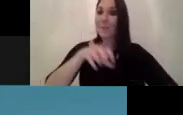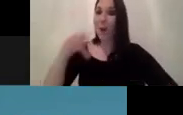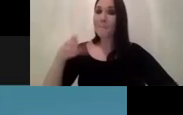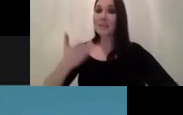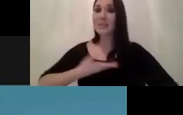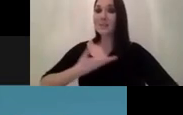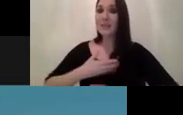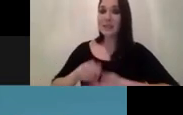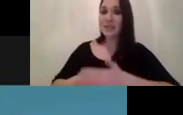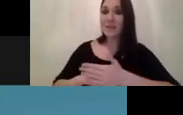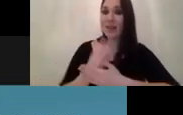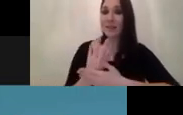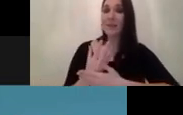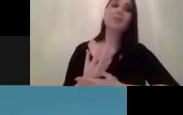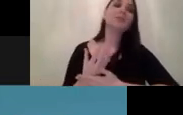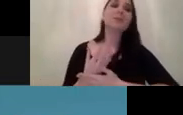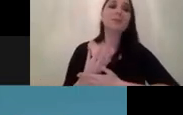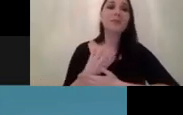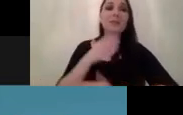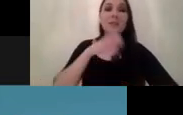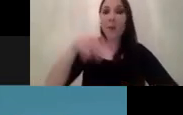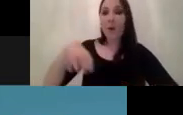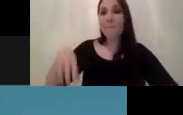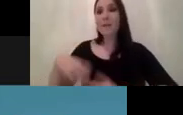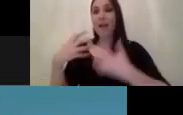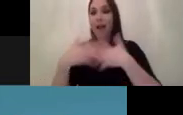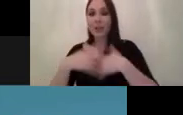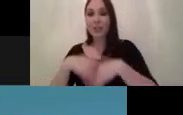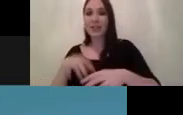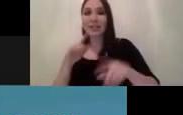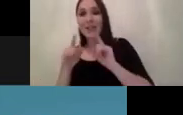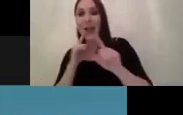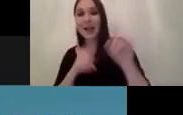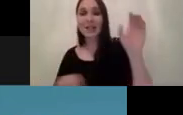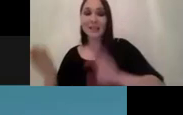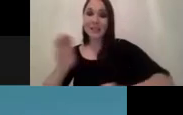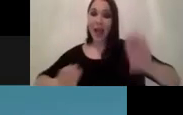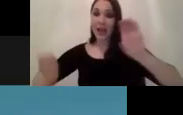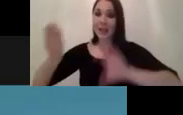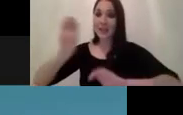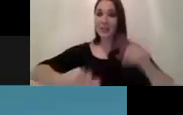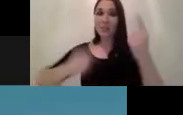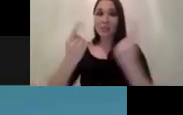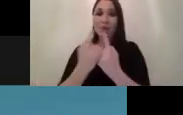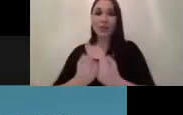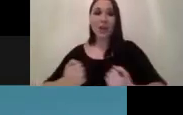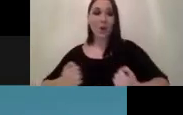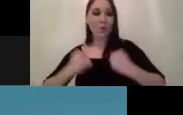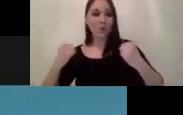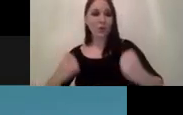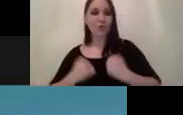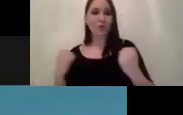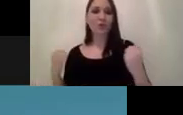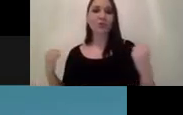development department product management engineering some data scientists some some product owners and get just a wide